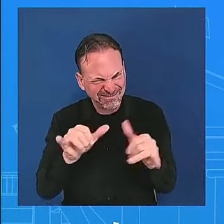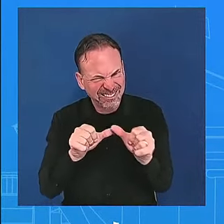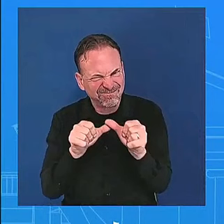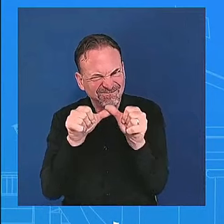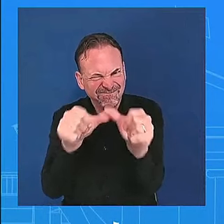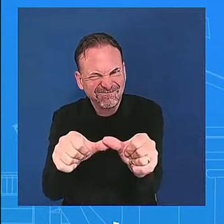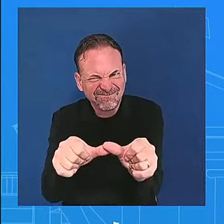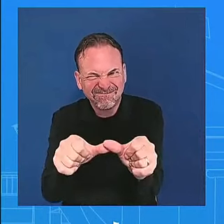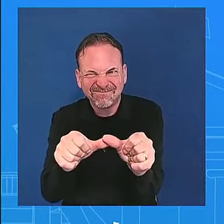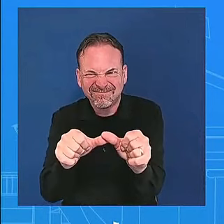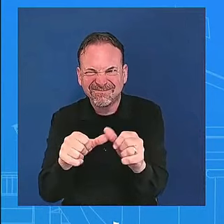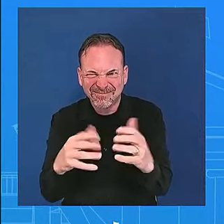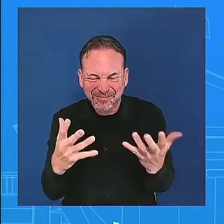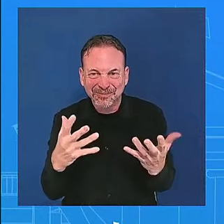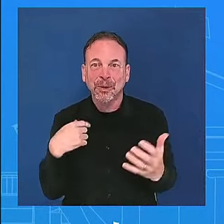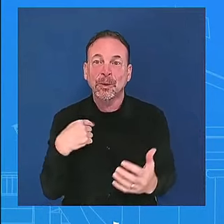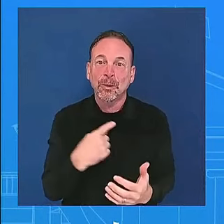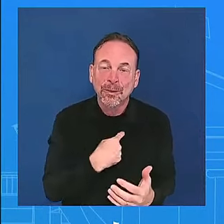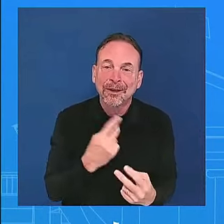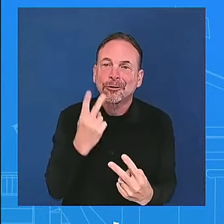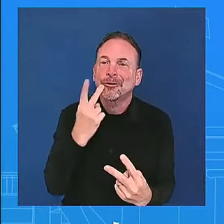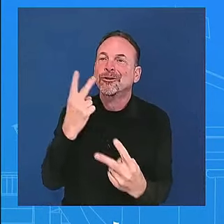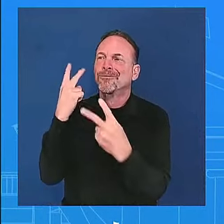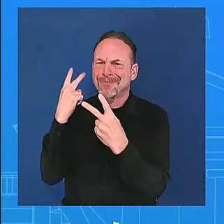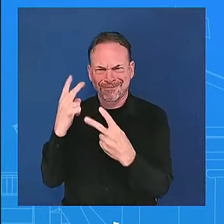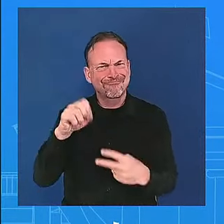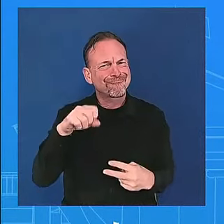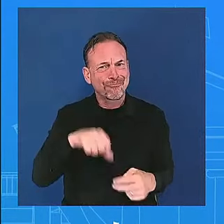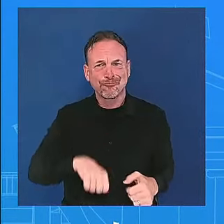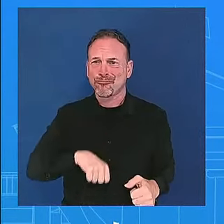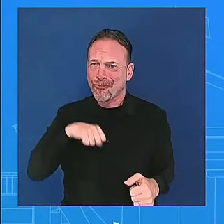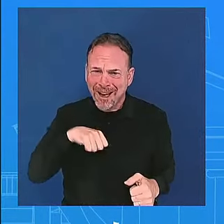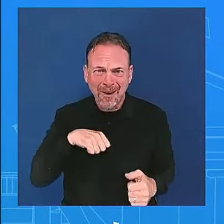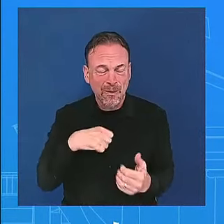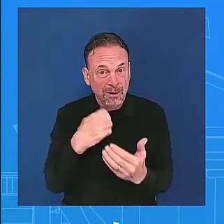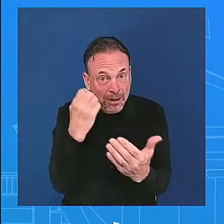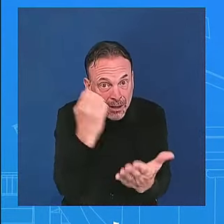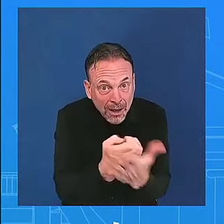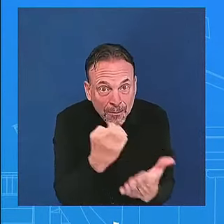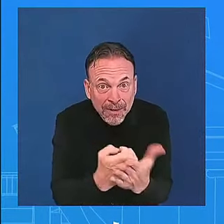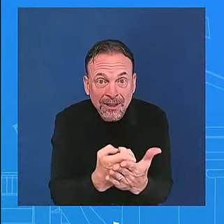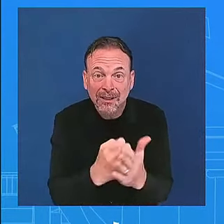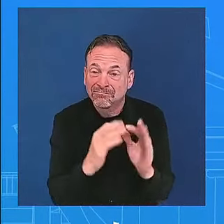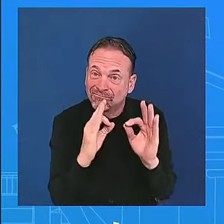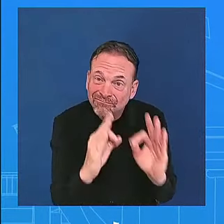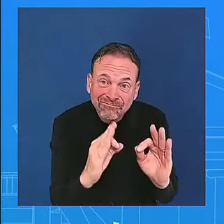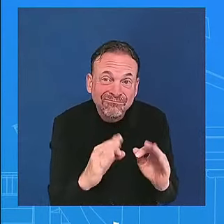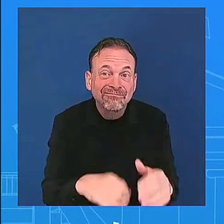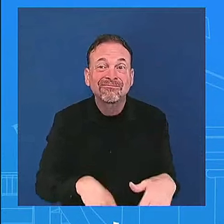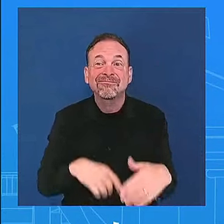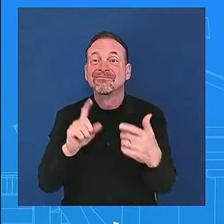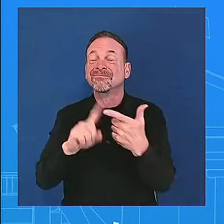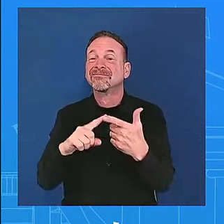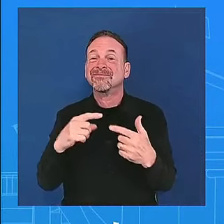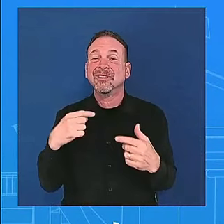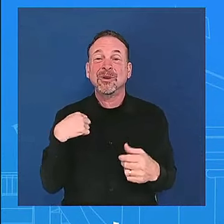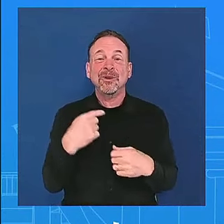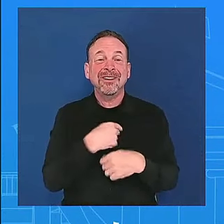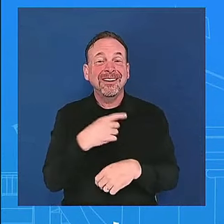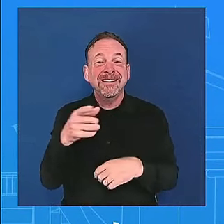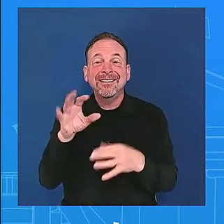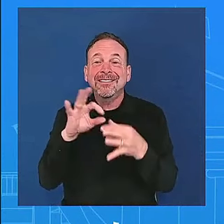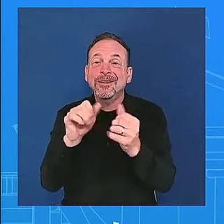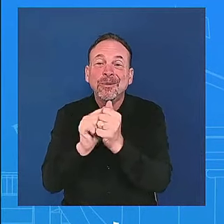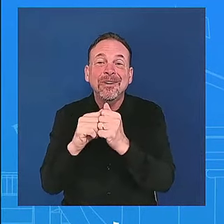uh having the strongest economy in the world leading the world uh whether it is foreign policy making sure uh that